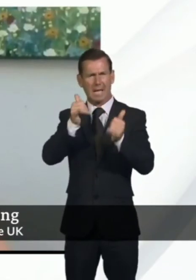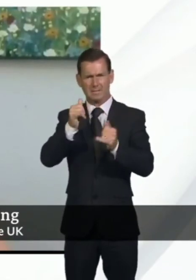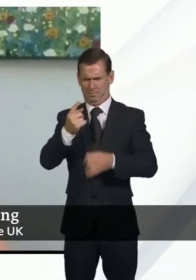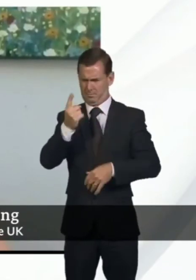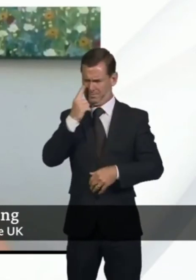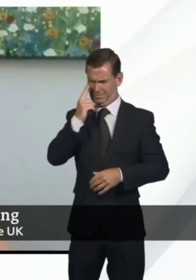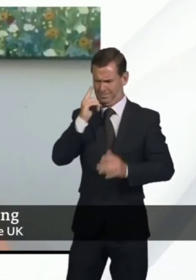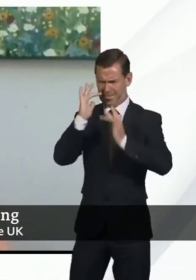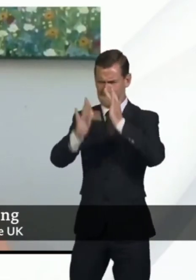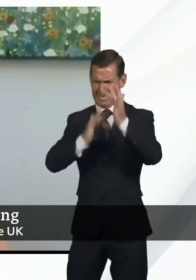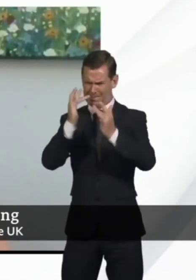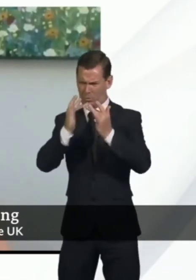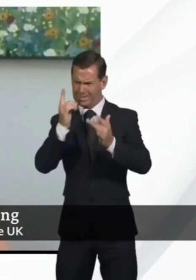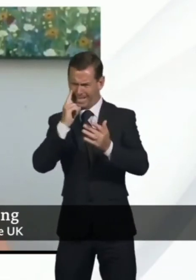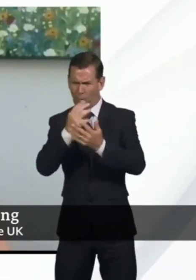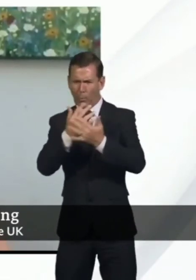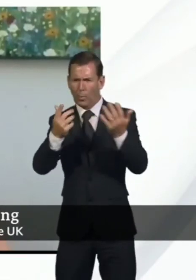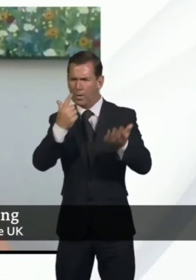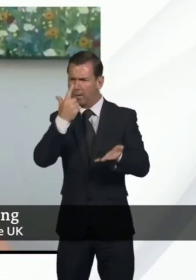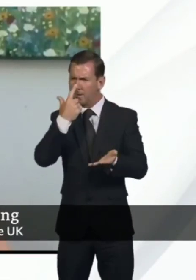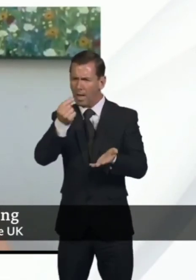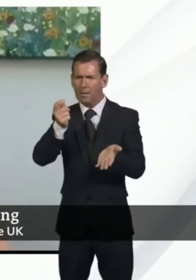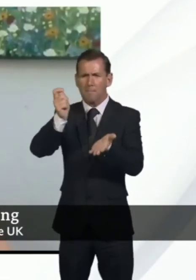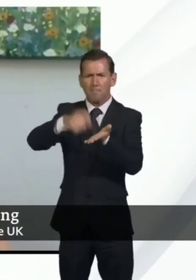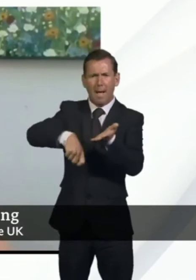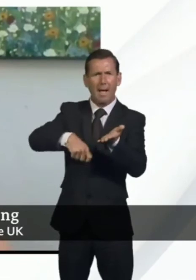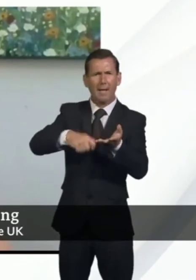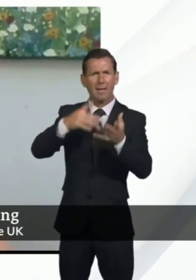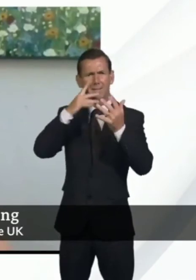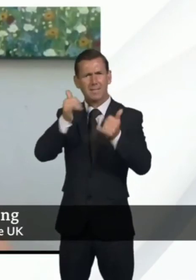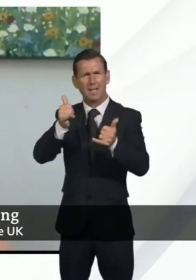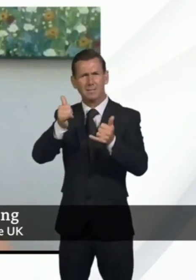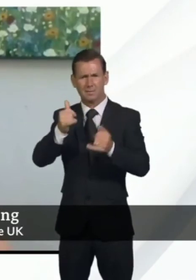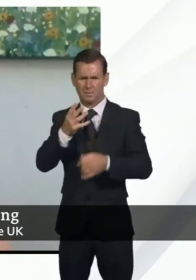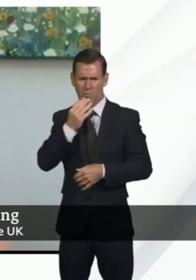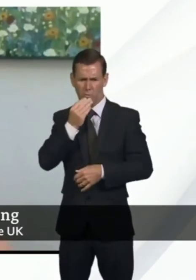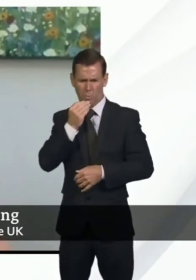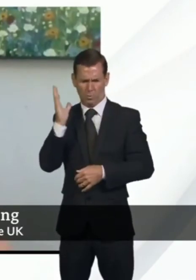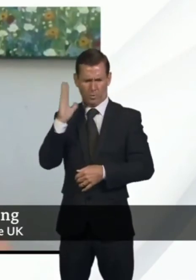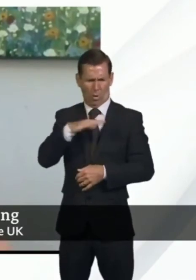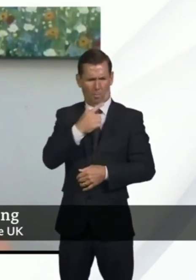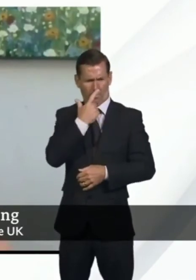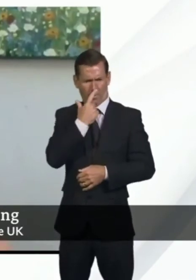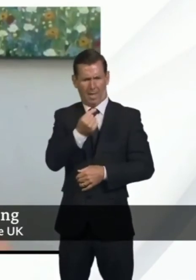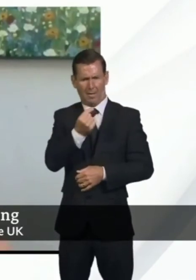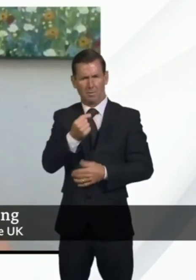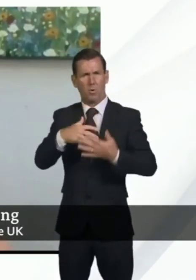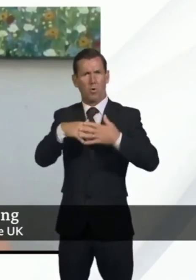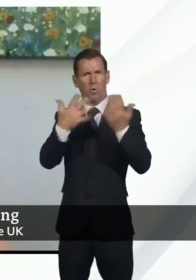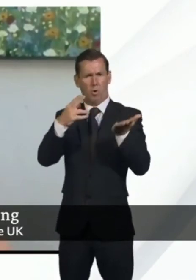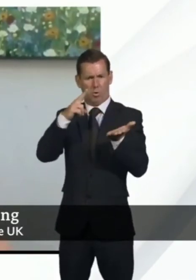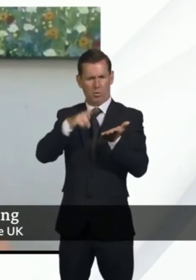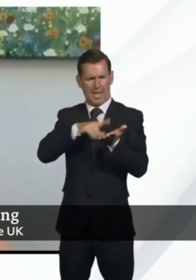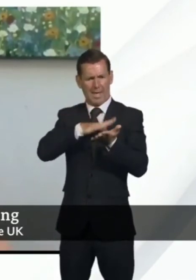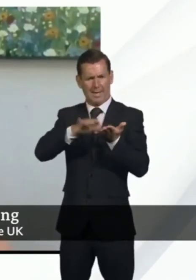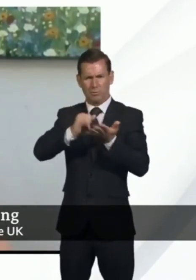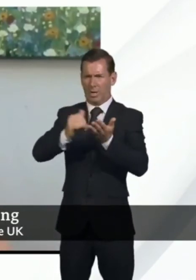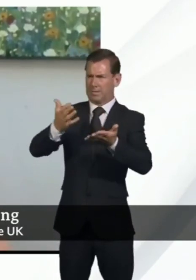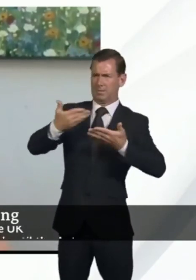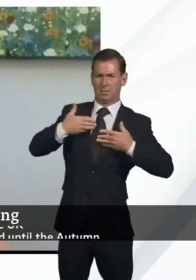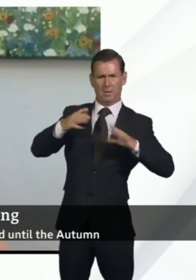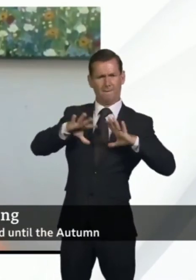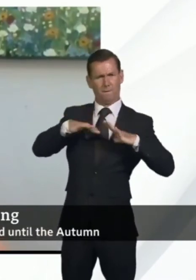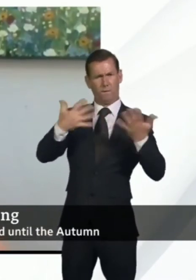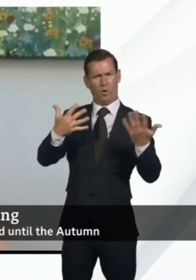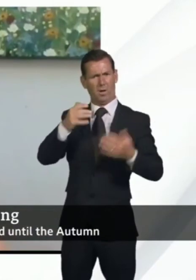should people be buying these tests to use at home or is the intention that they will get one via the NHS for free at some point